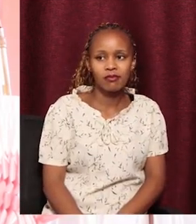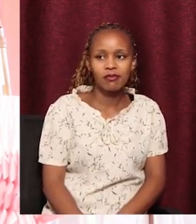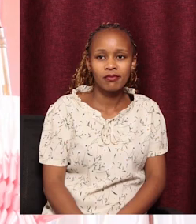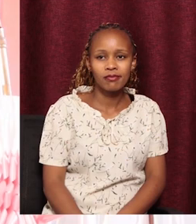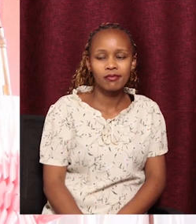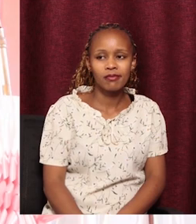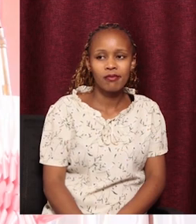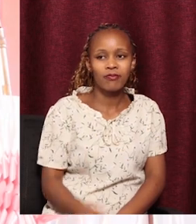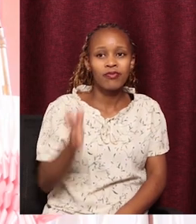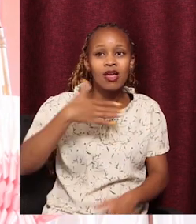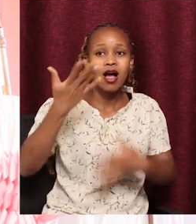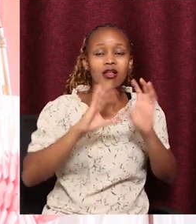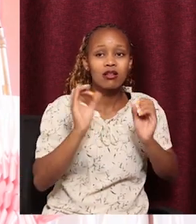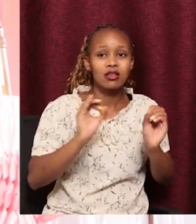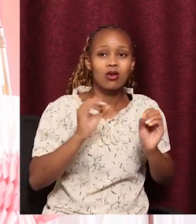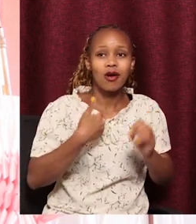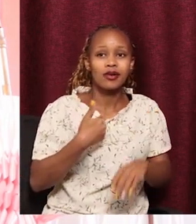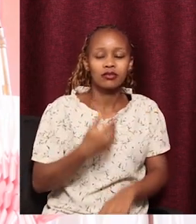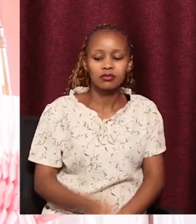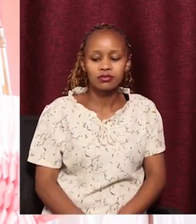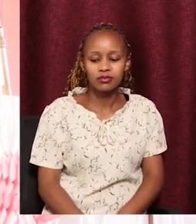You don't have the answers at all